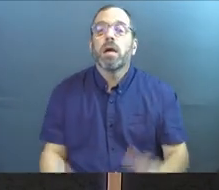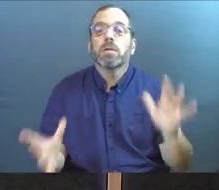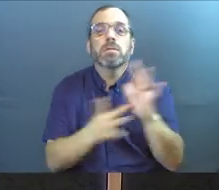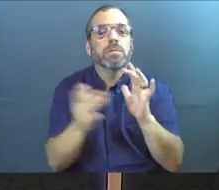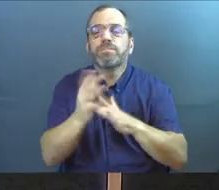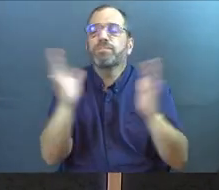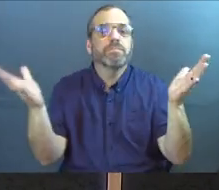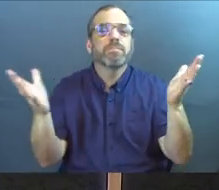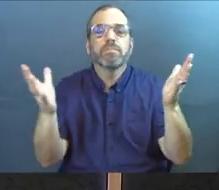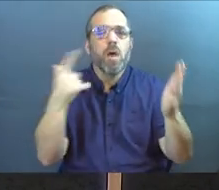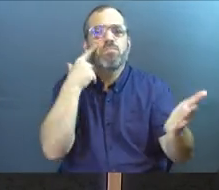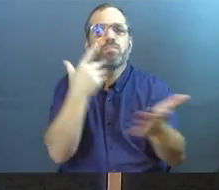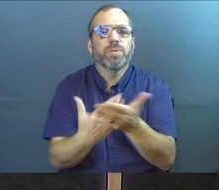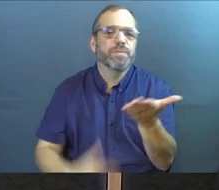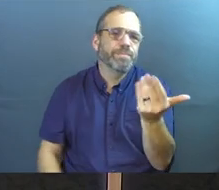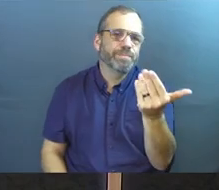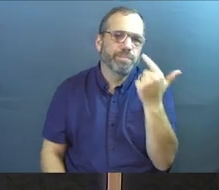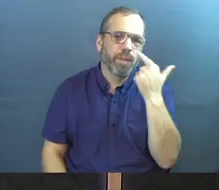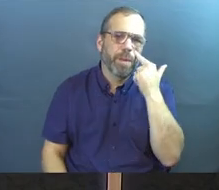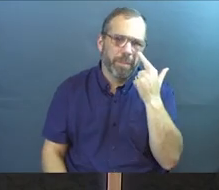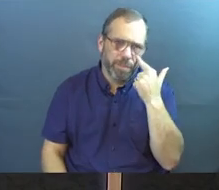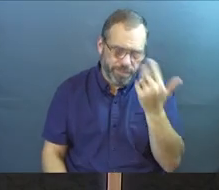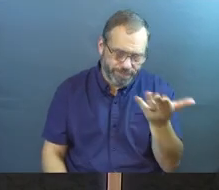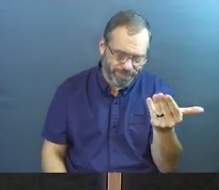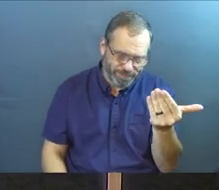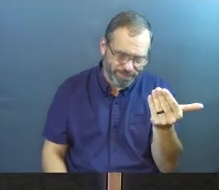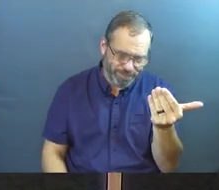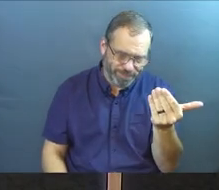Jesus, you've got to prove to me what you're saying is true.